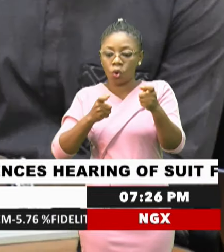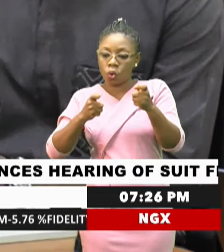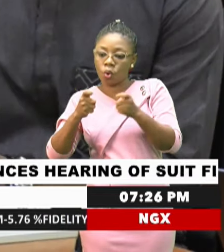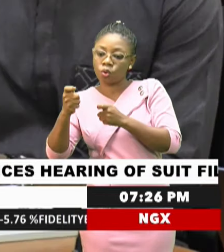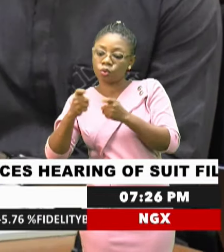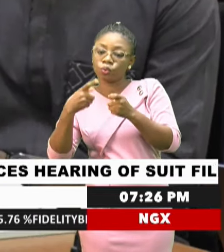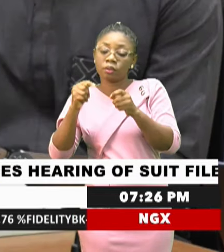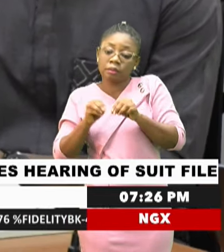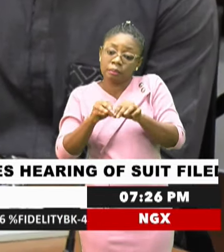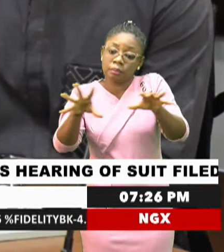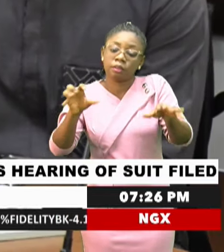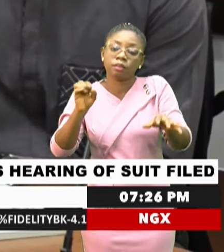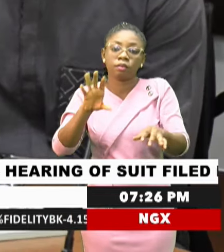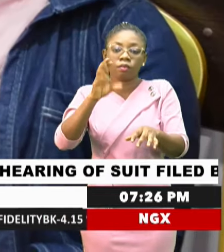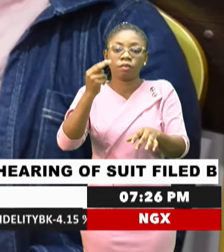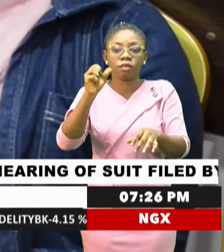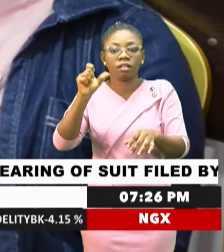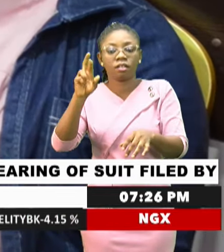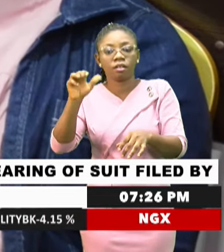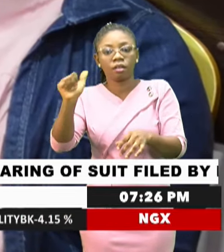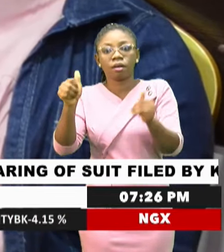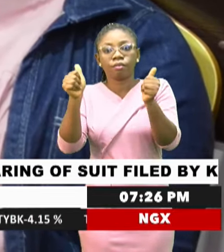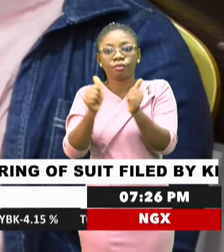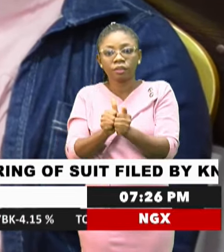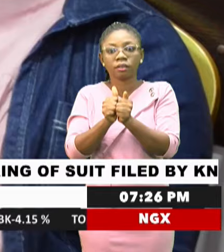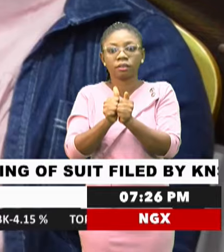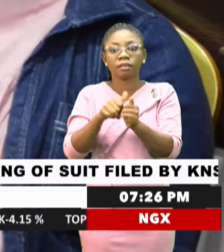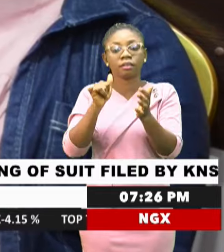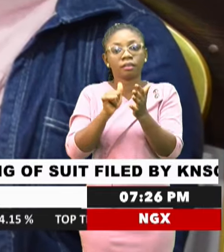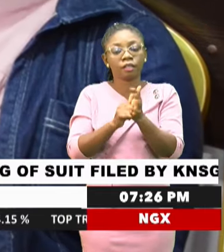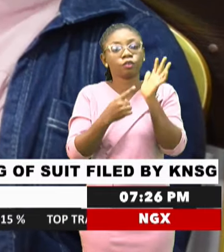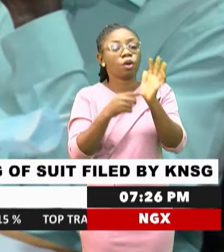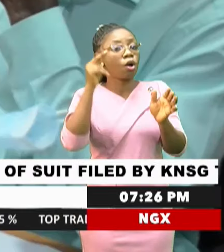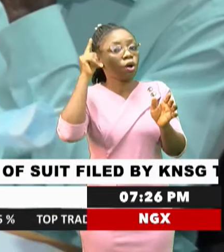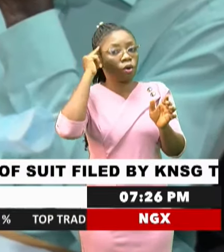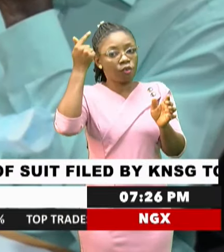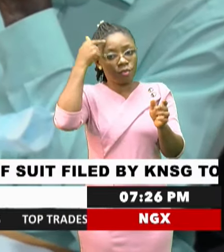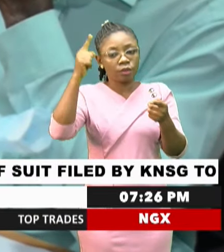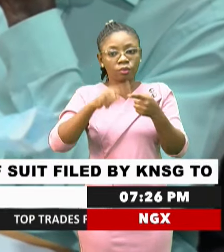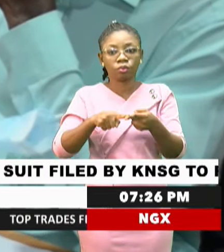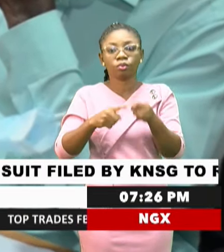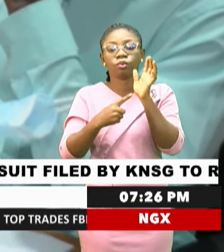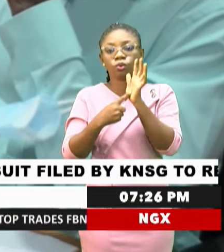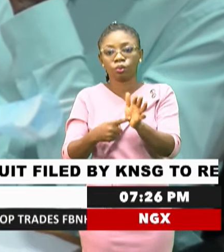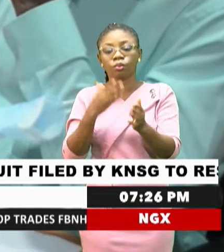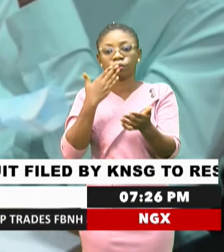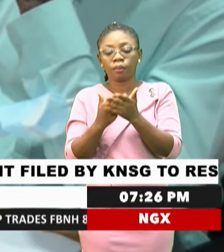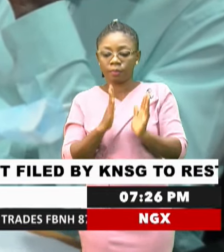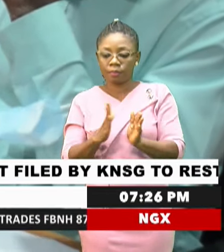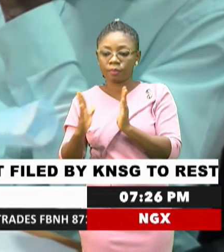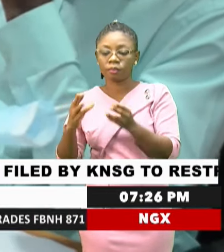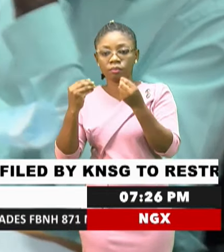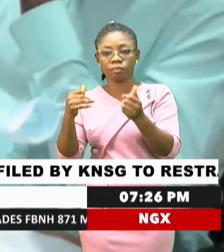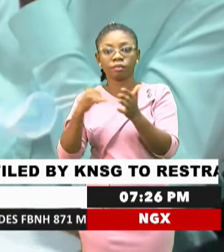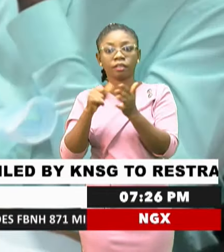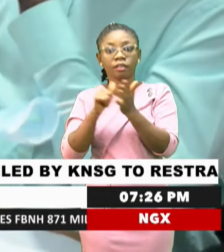with a wake-up call for governments at the subnationals to prioritize combat plans. This was at a news conference